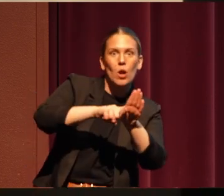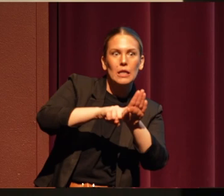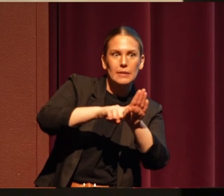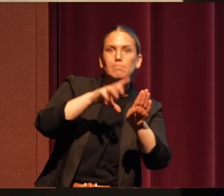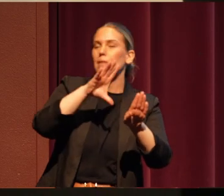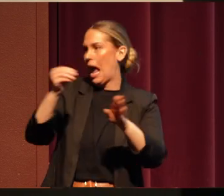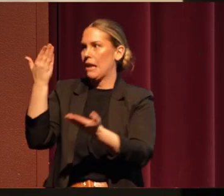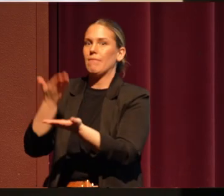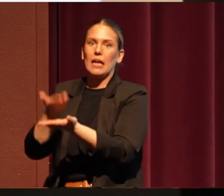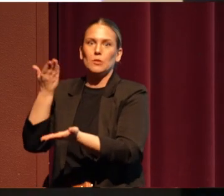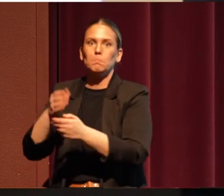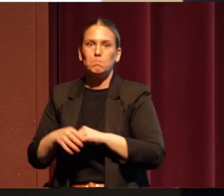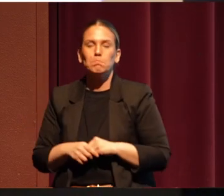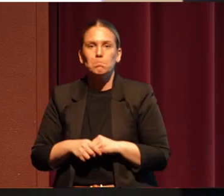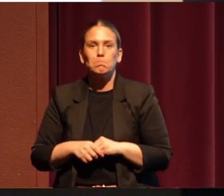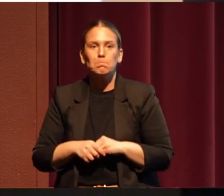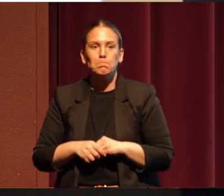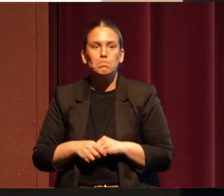factually.